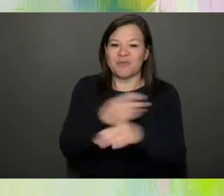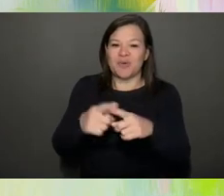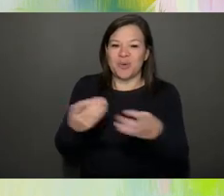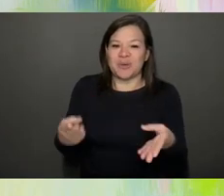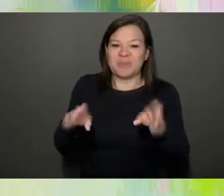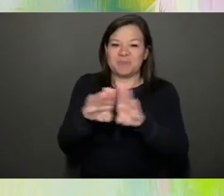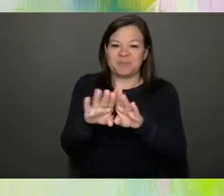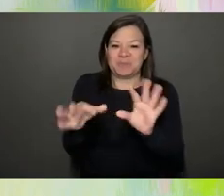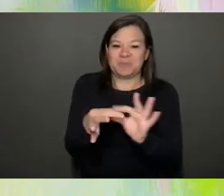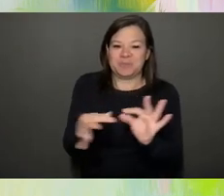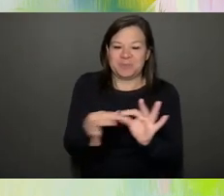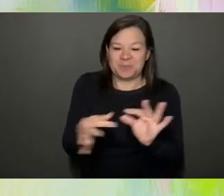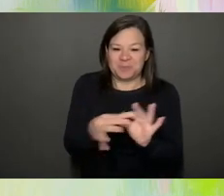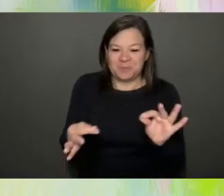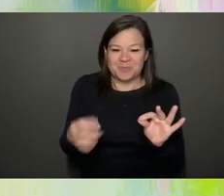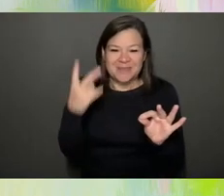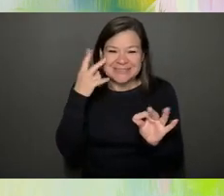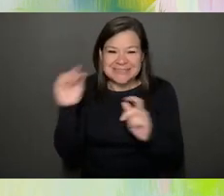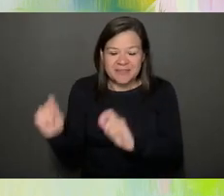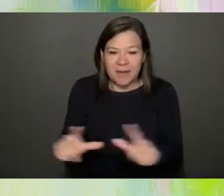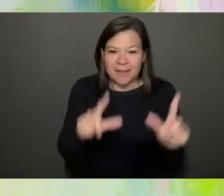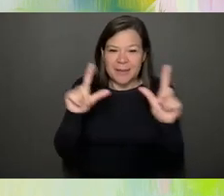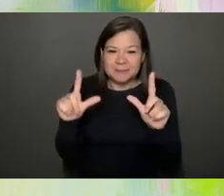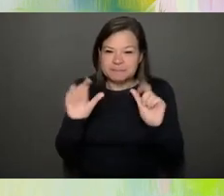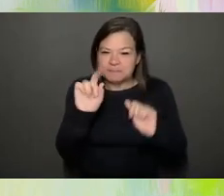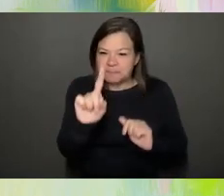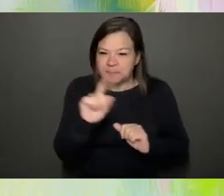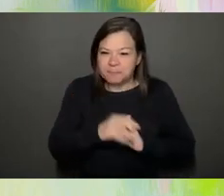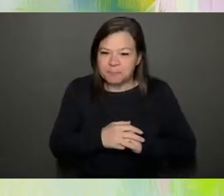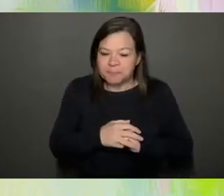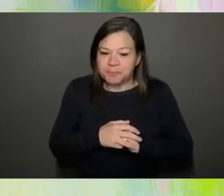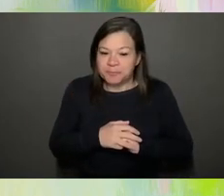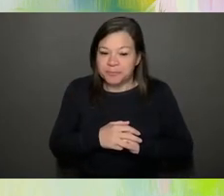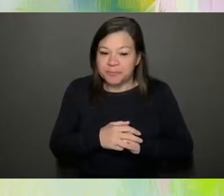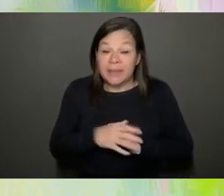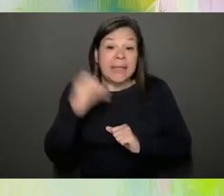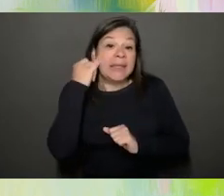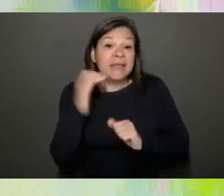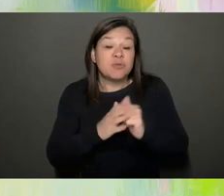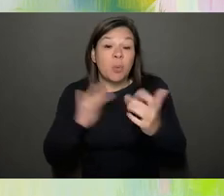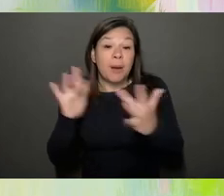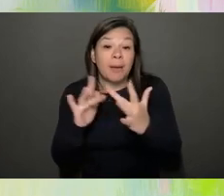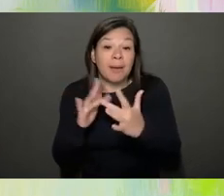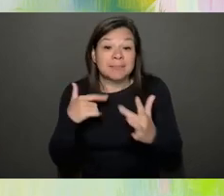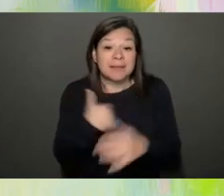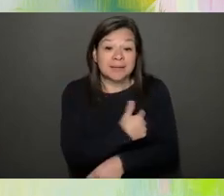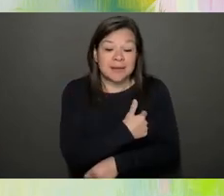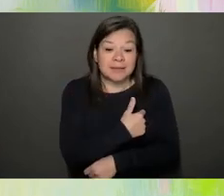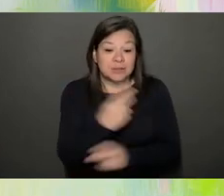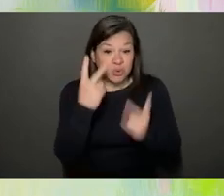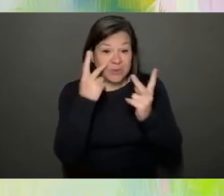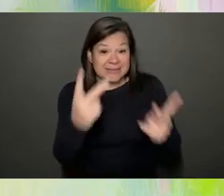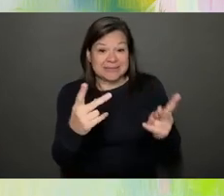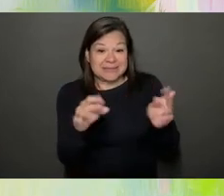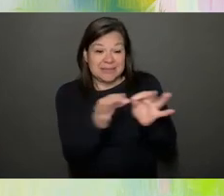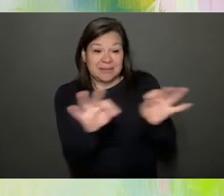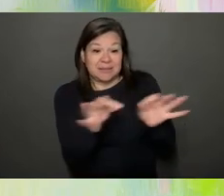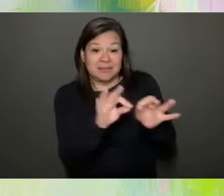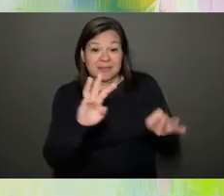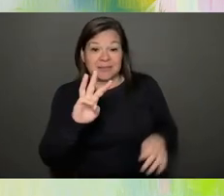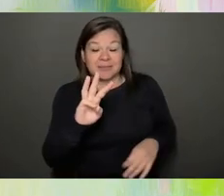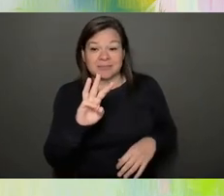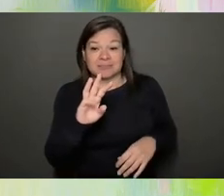See if I can get this to move forward. So if you want to get in contact with us, you can see our contact information here.